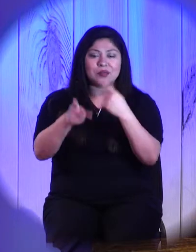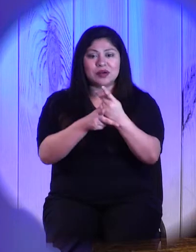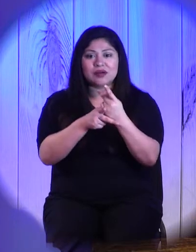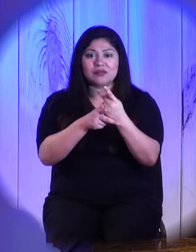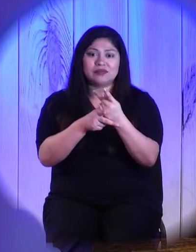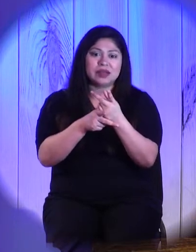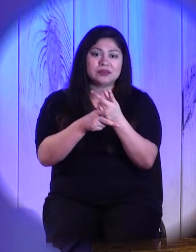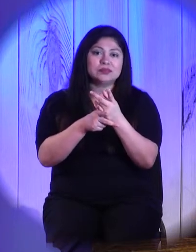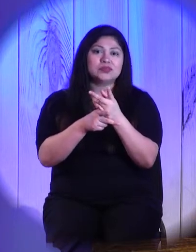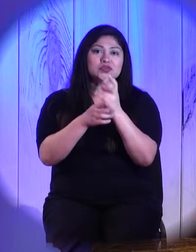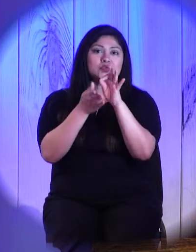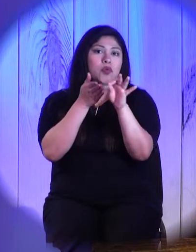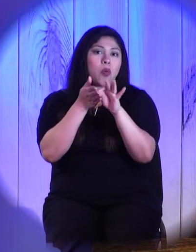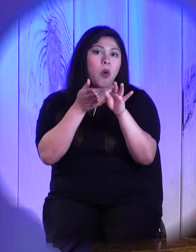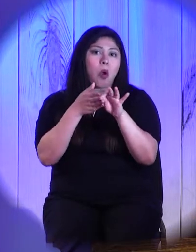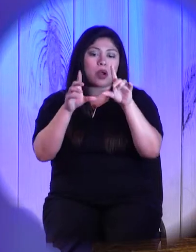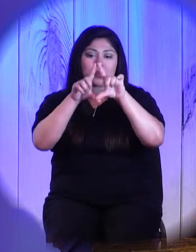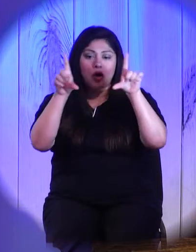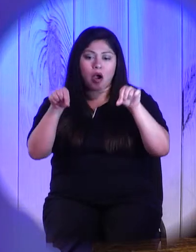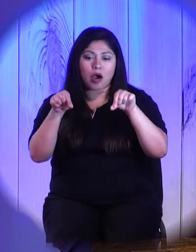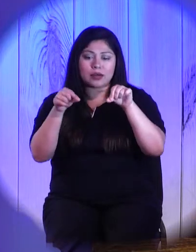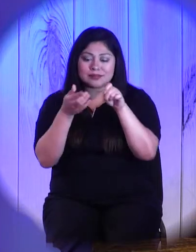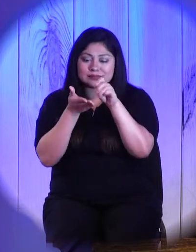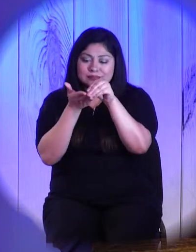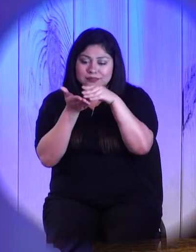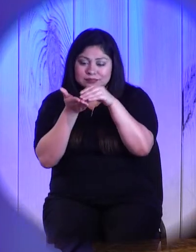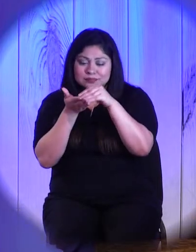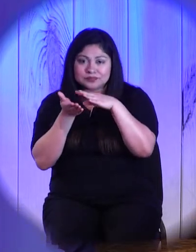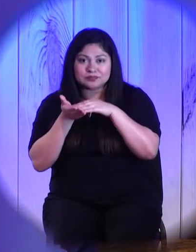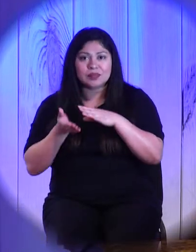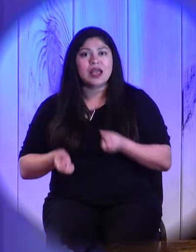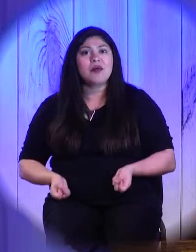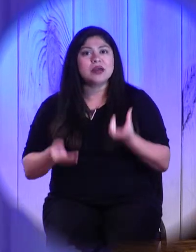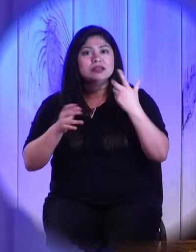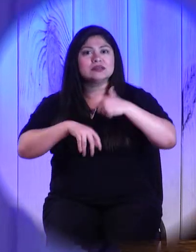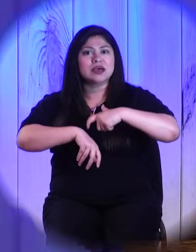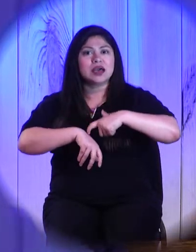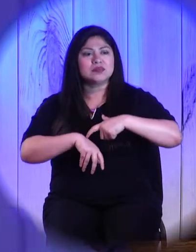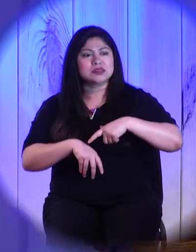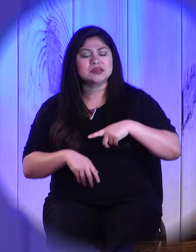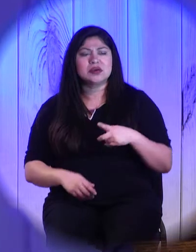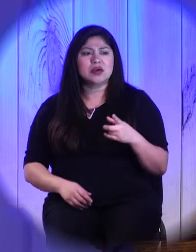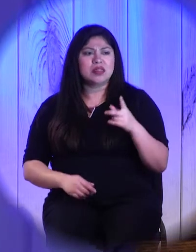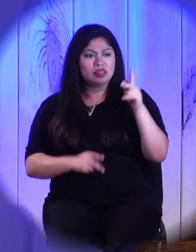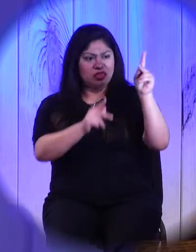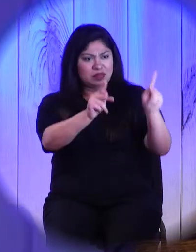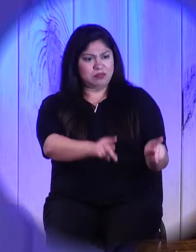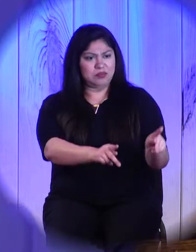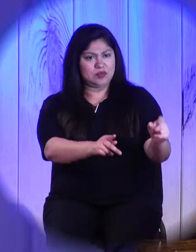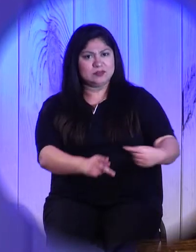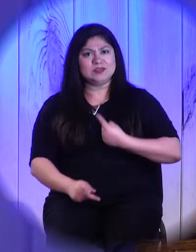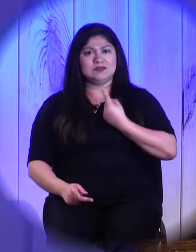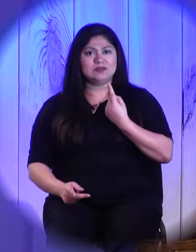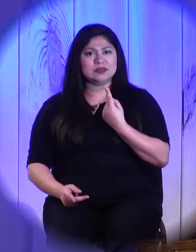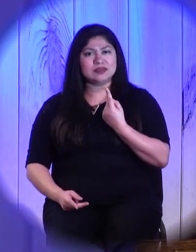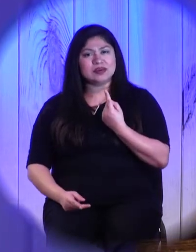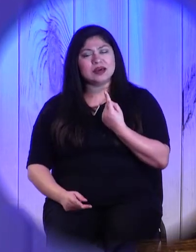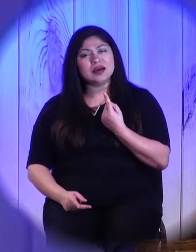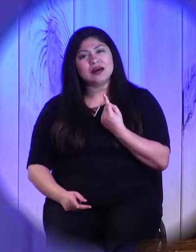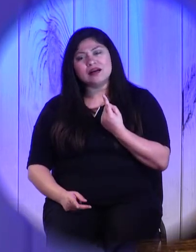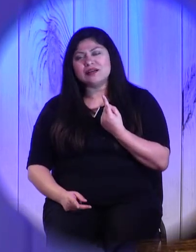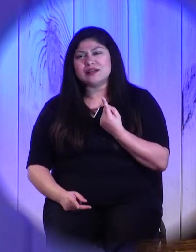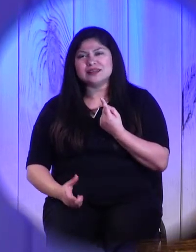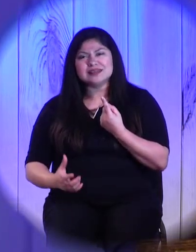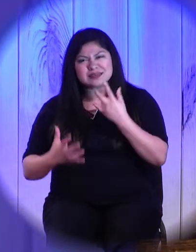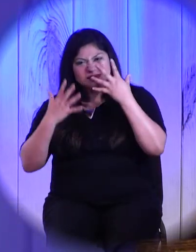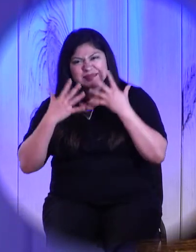ledger on one another about how many times we have been offended, it leads to a miserable kind of life. We've all been